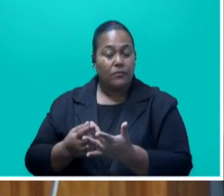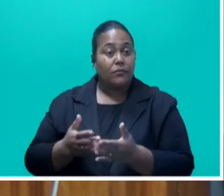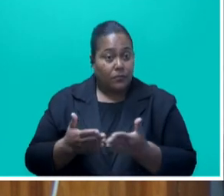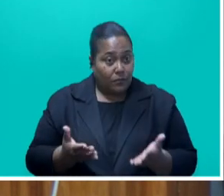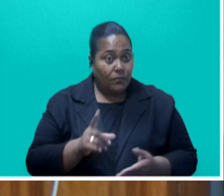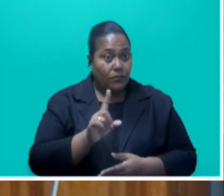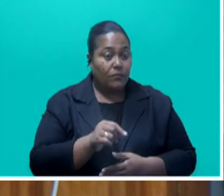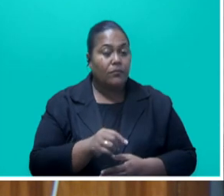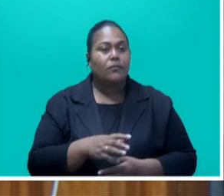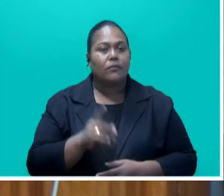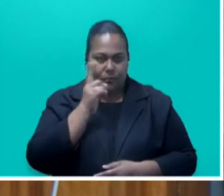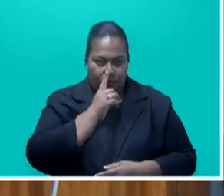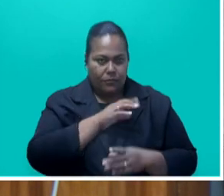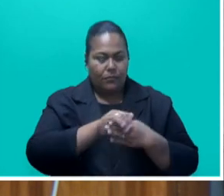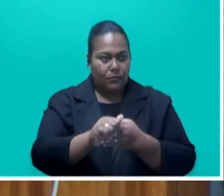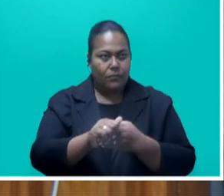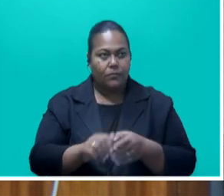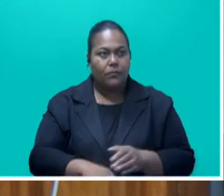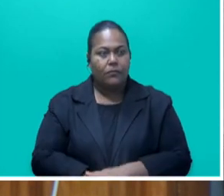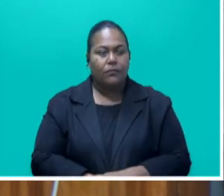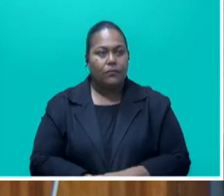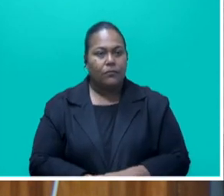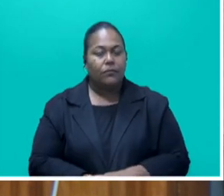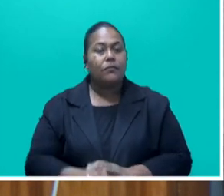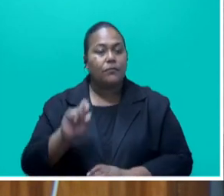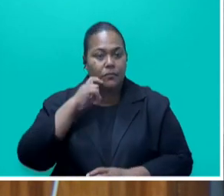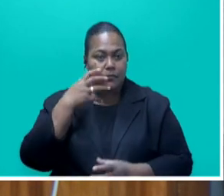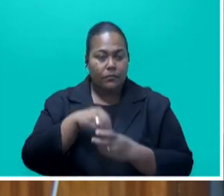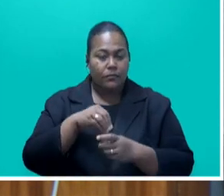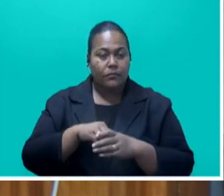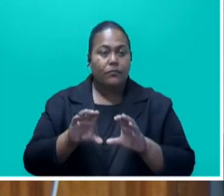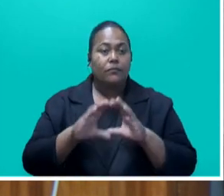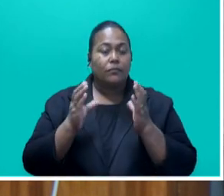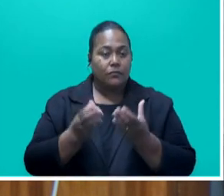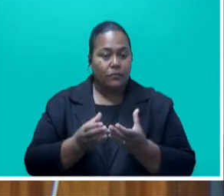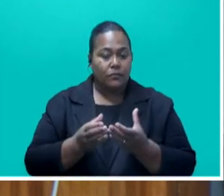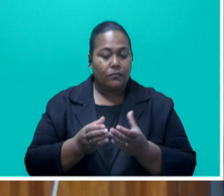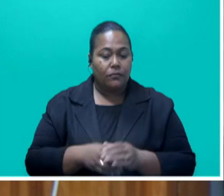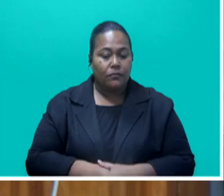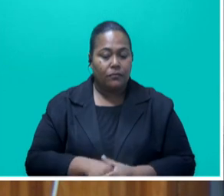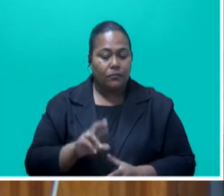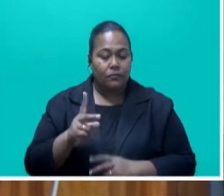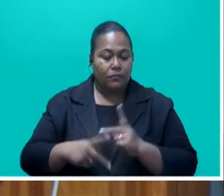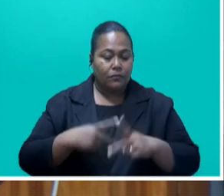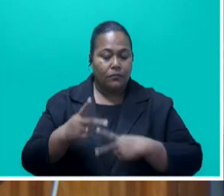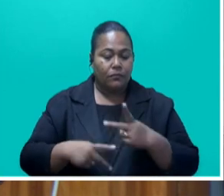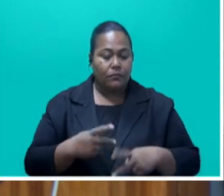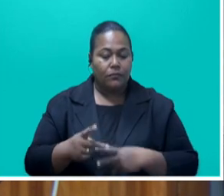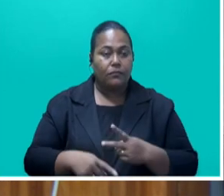civilian-led and will involve a committee that will lead the process. At the moment,